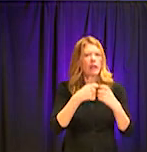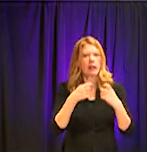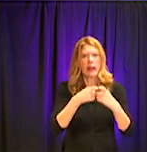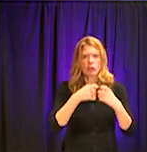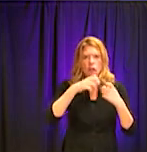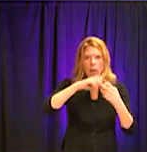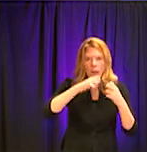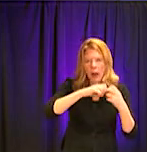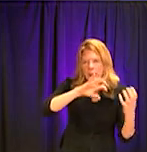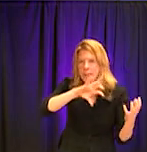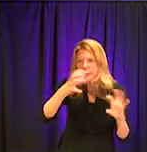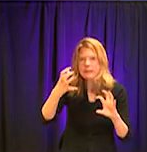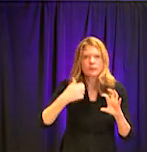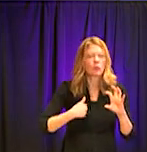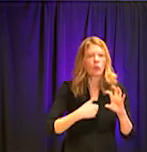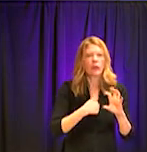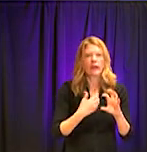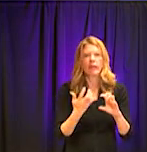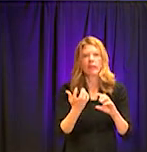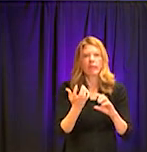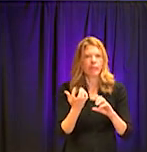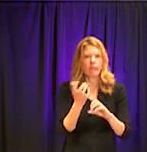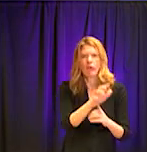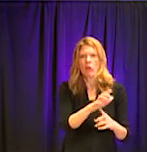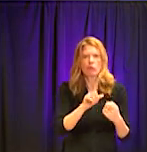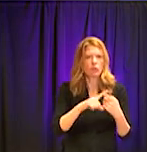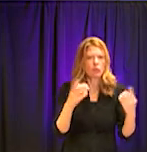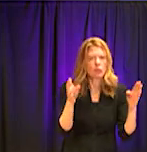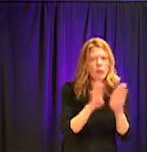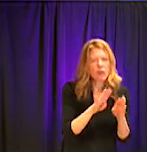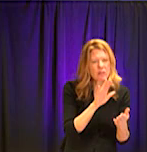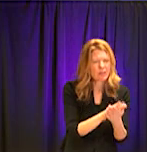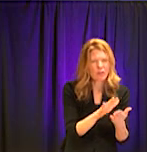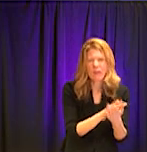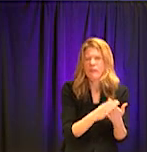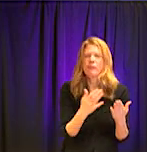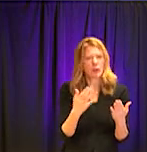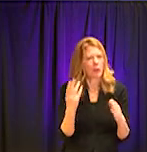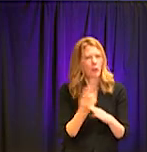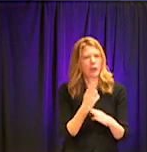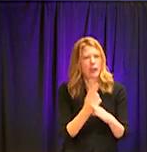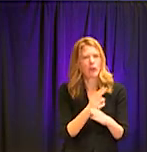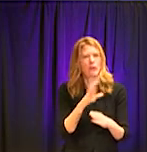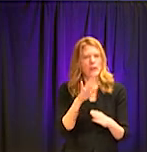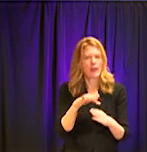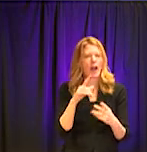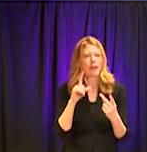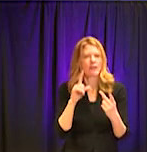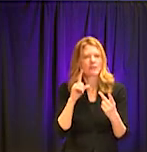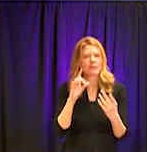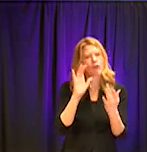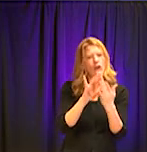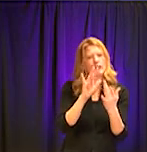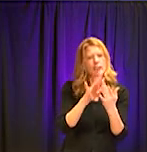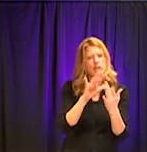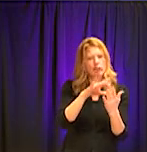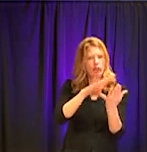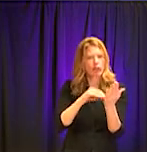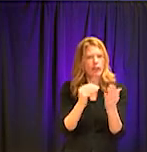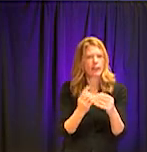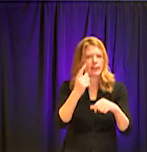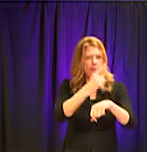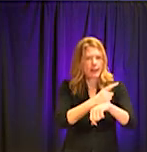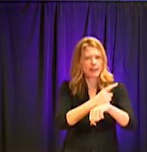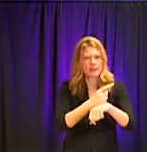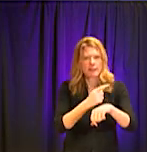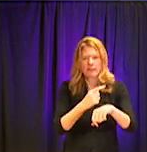close school, this is our platform when we put, when we, um, exercise our digital learning days. And so with